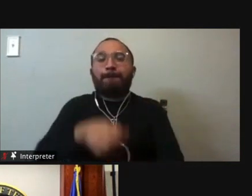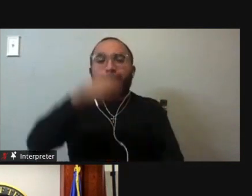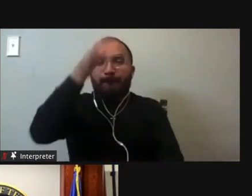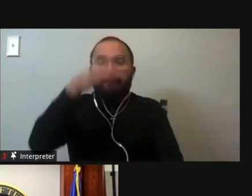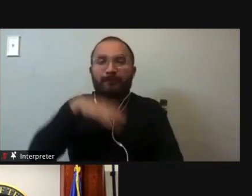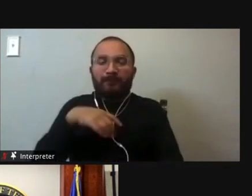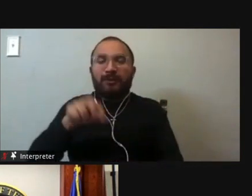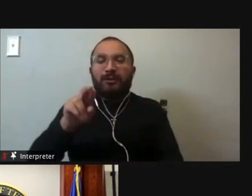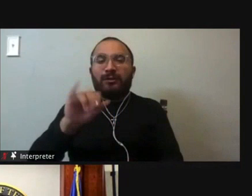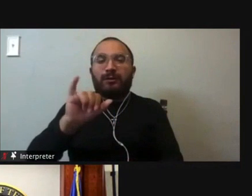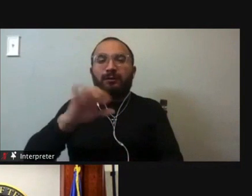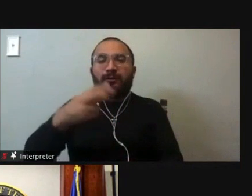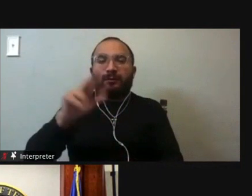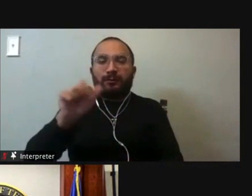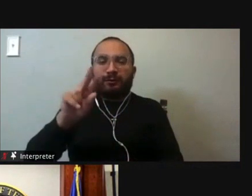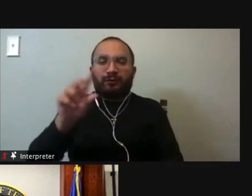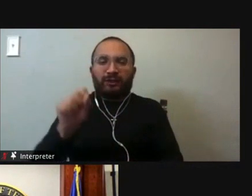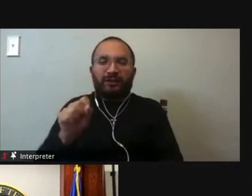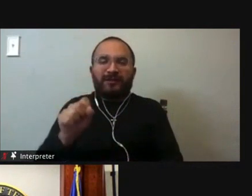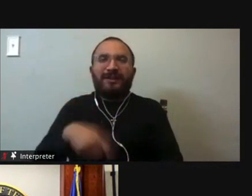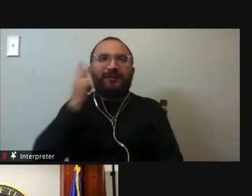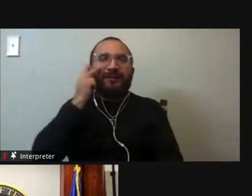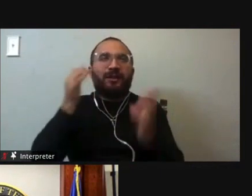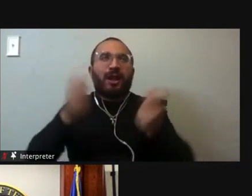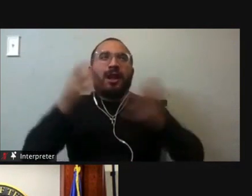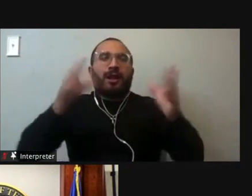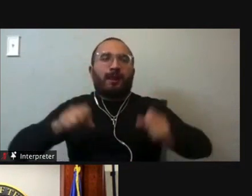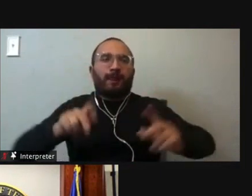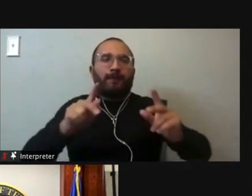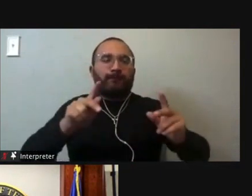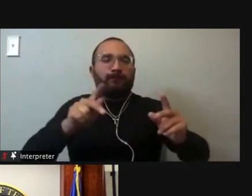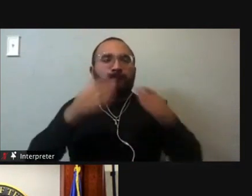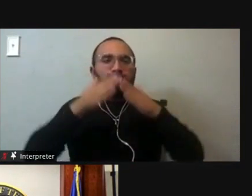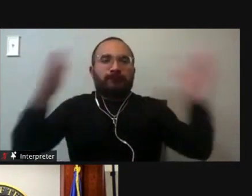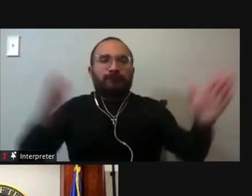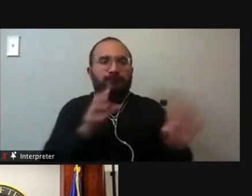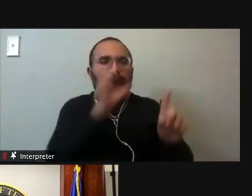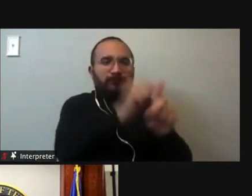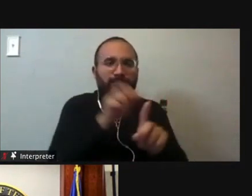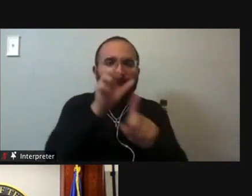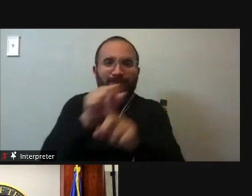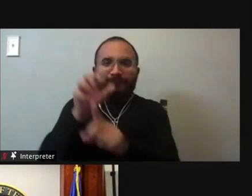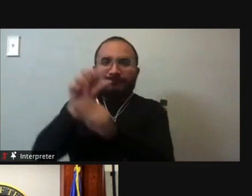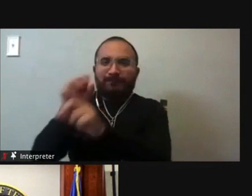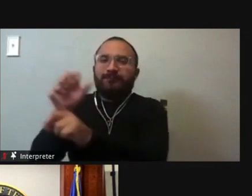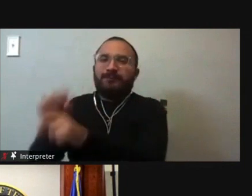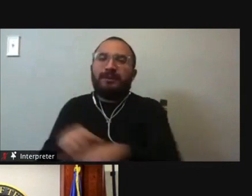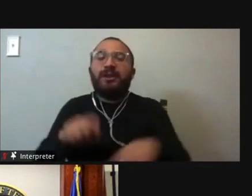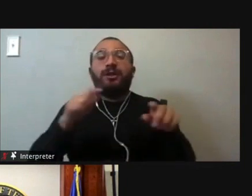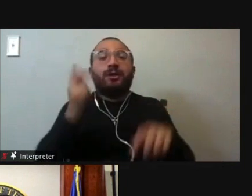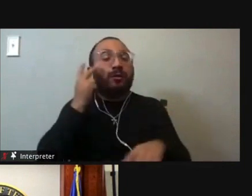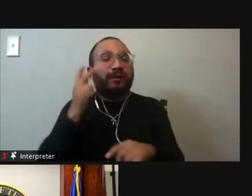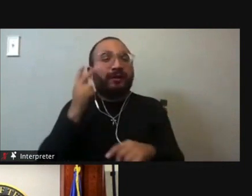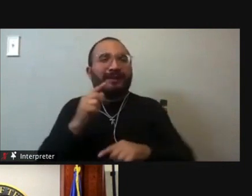I think that we see so much opportunity available to us. What we're seeing now are the dynamics